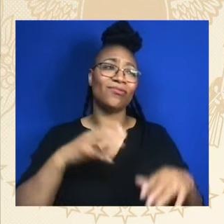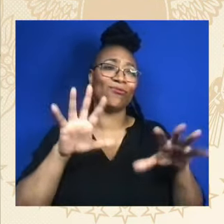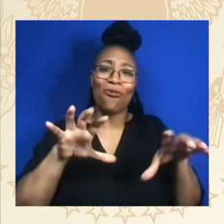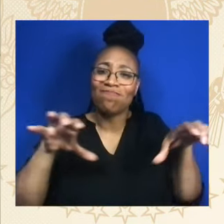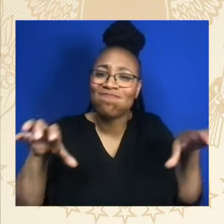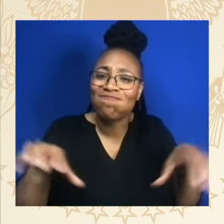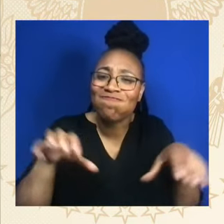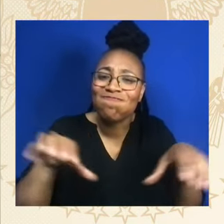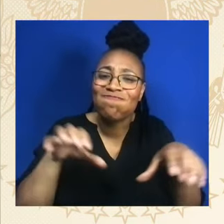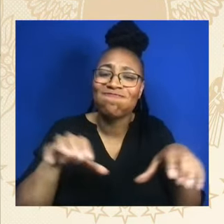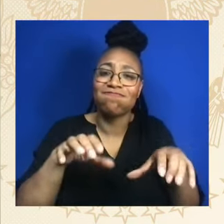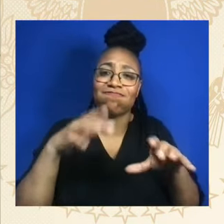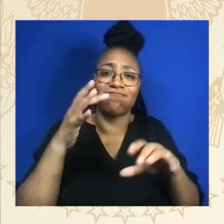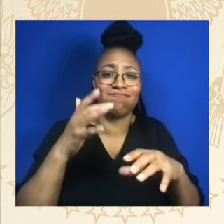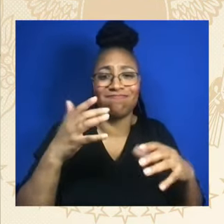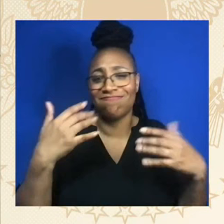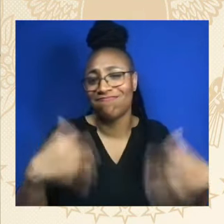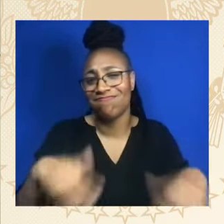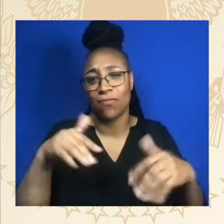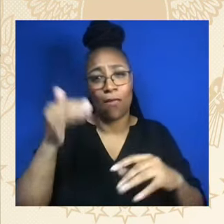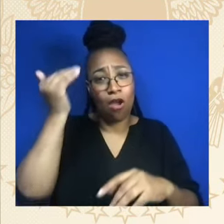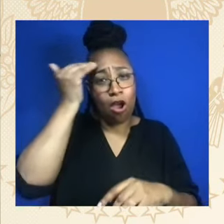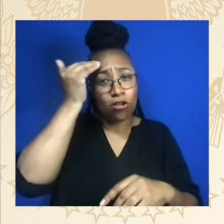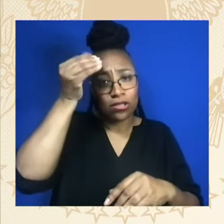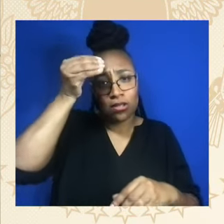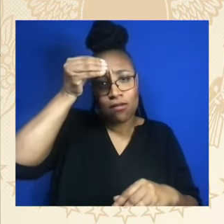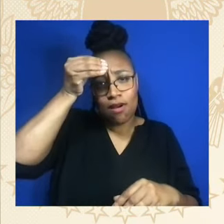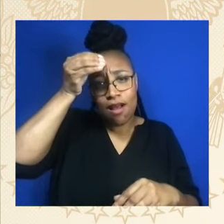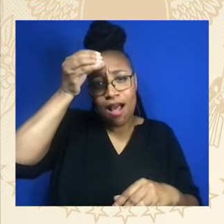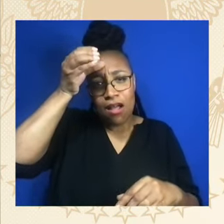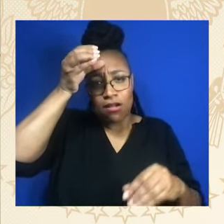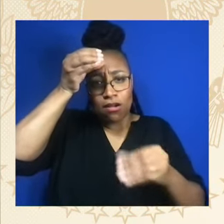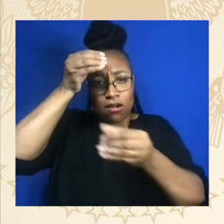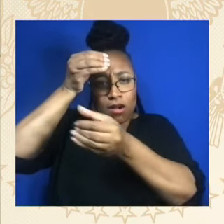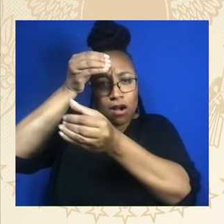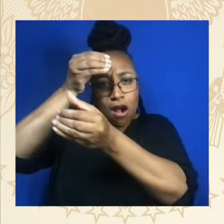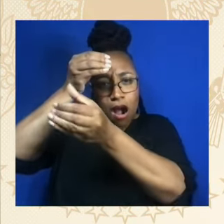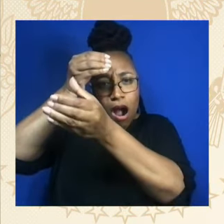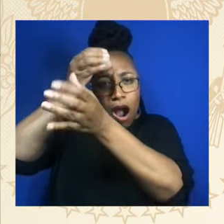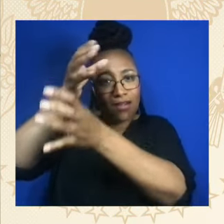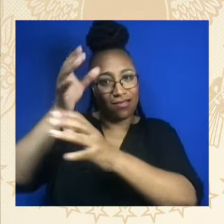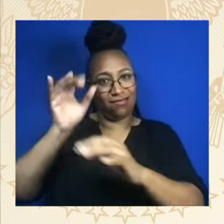For example, my student debt relief plan, which will help tens of millions of folks